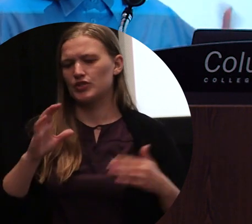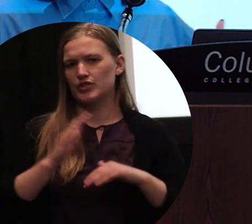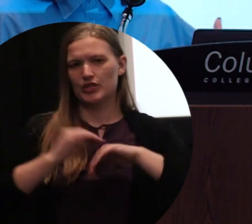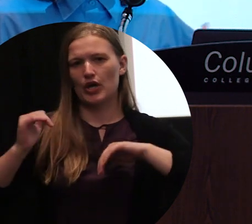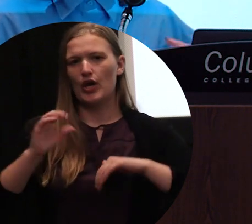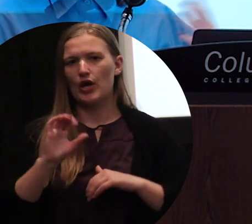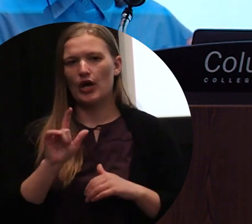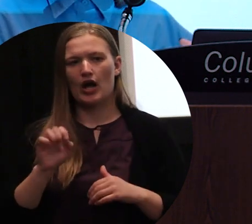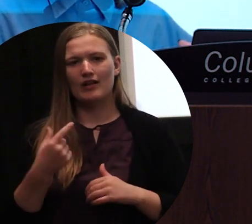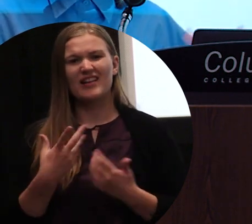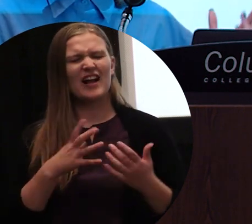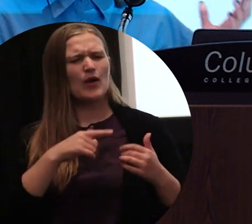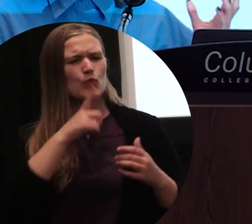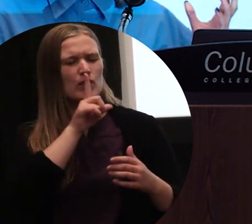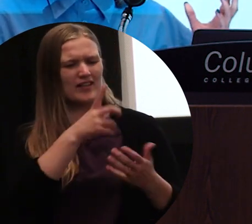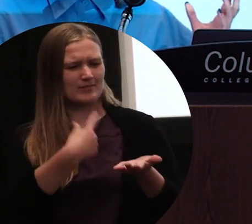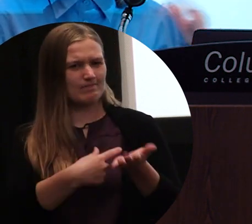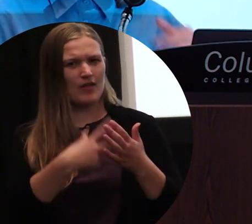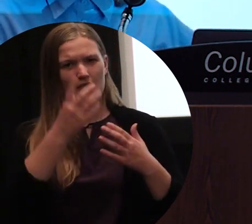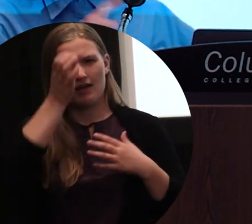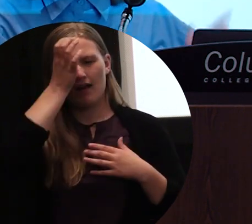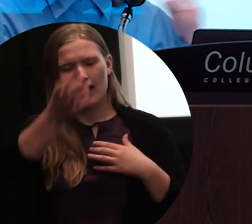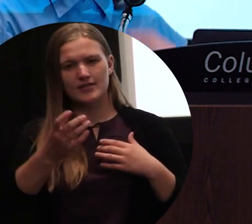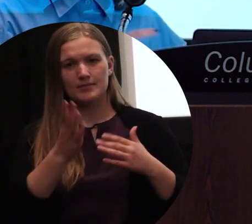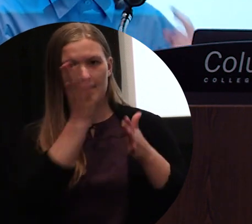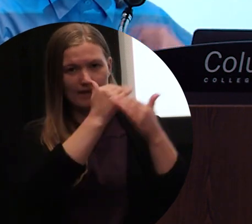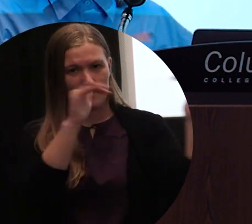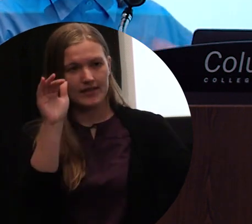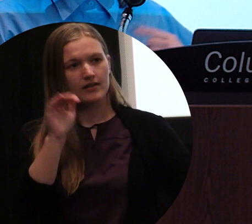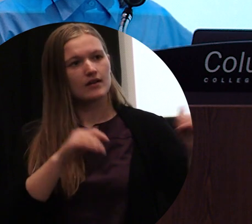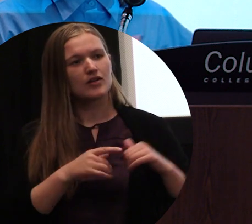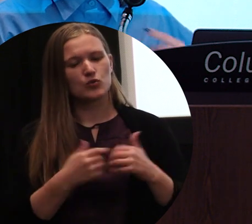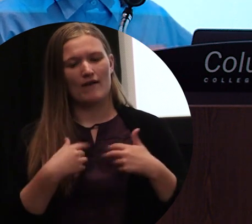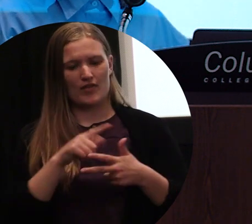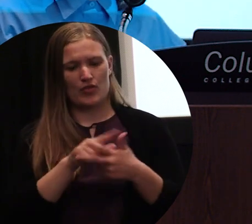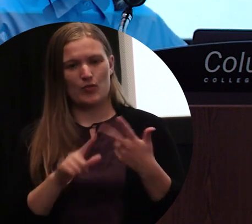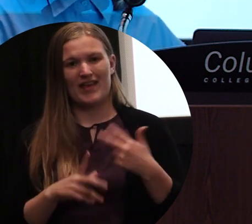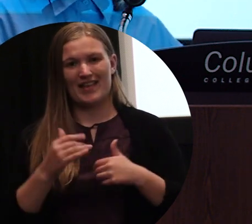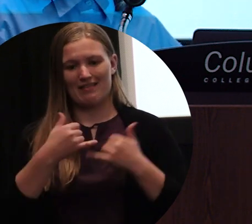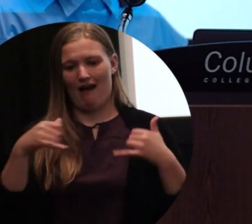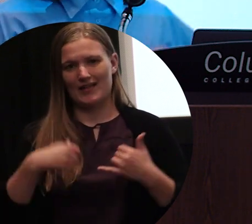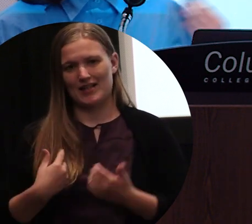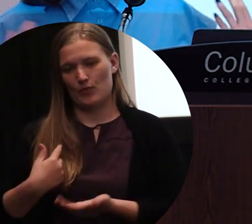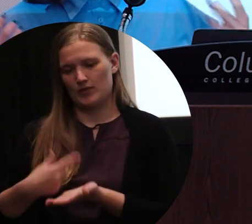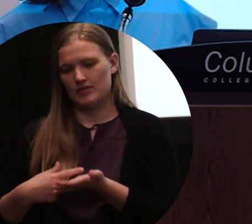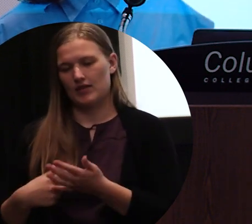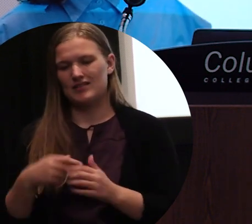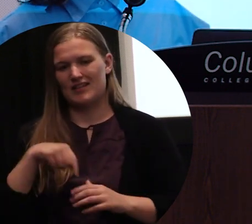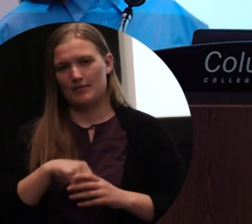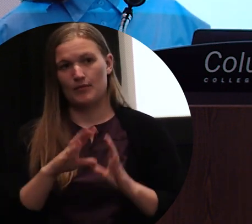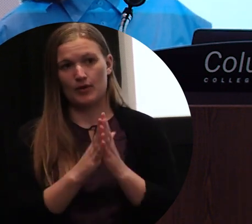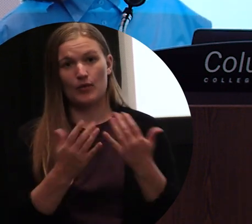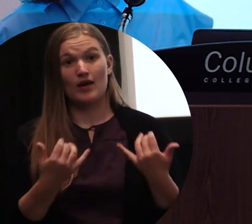concept of heaven and stargazing. So there are all these kind of through lines that I'm talking about. I think at